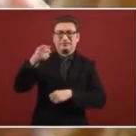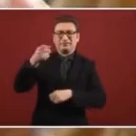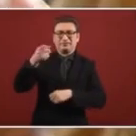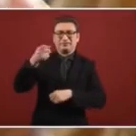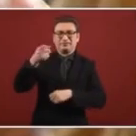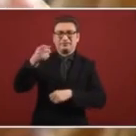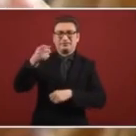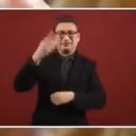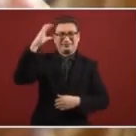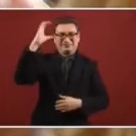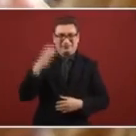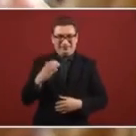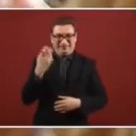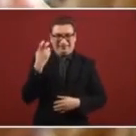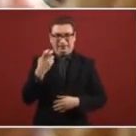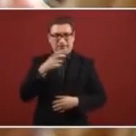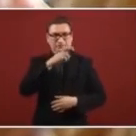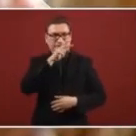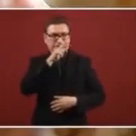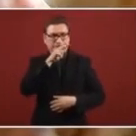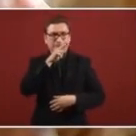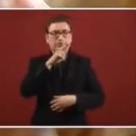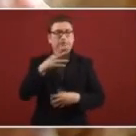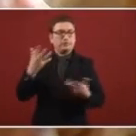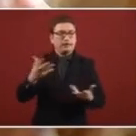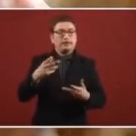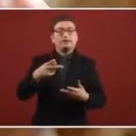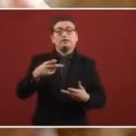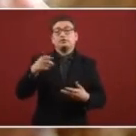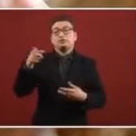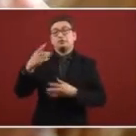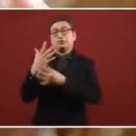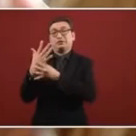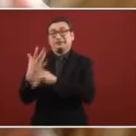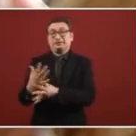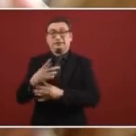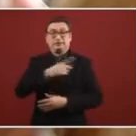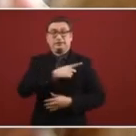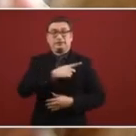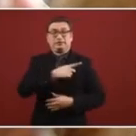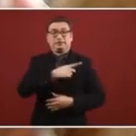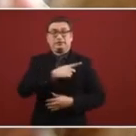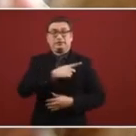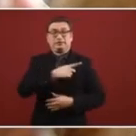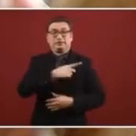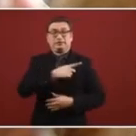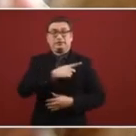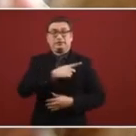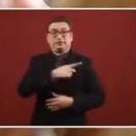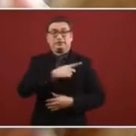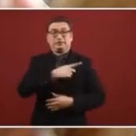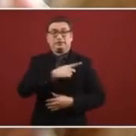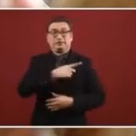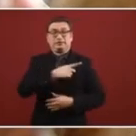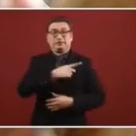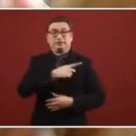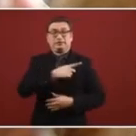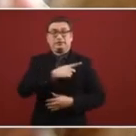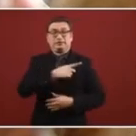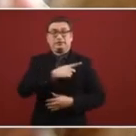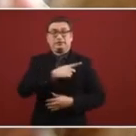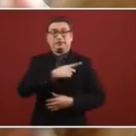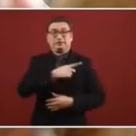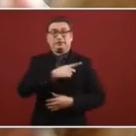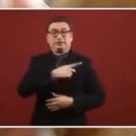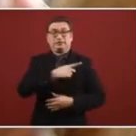in Culiacán and they wanted and that they